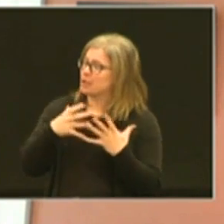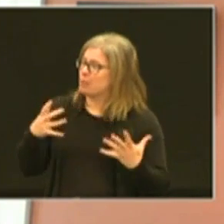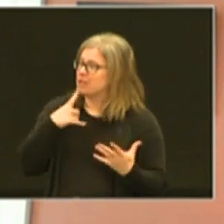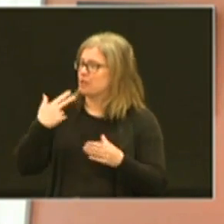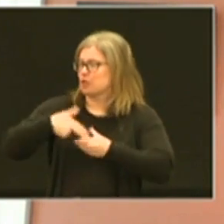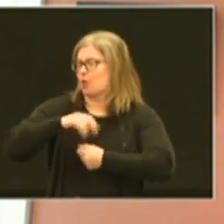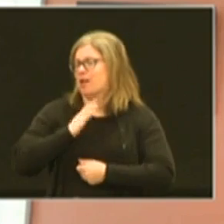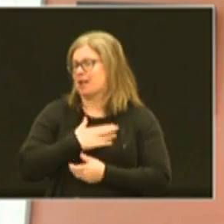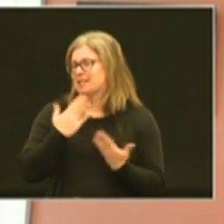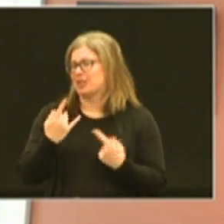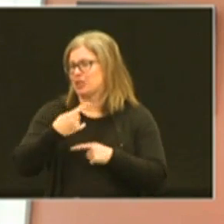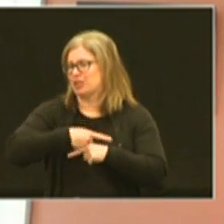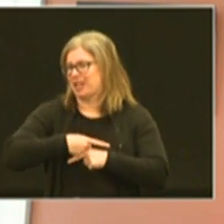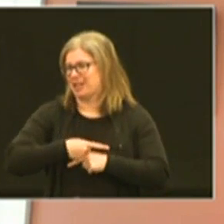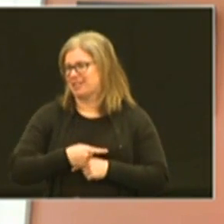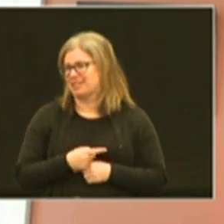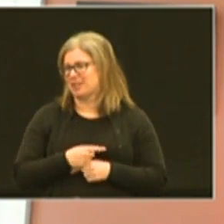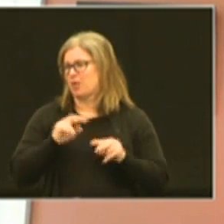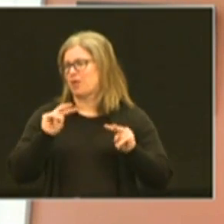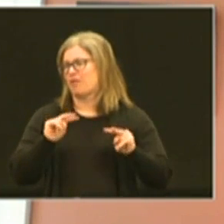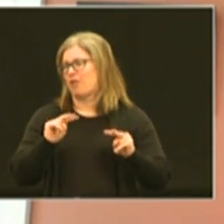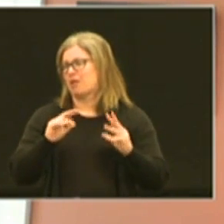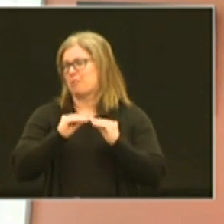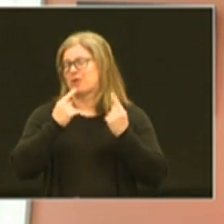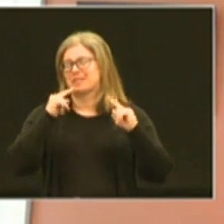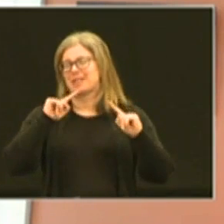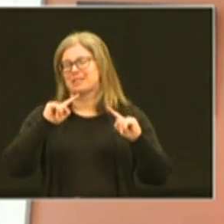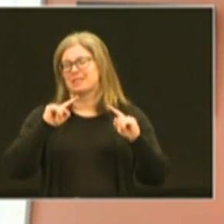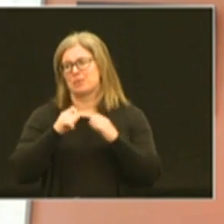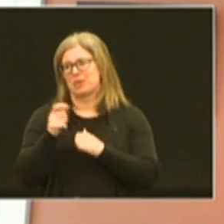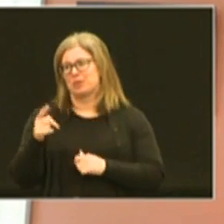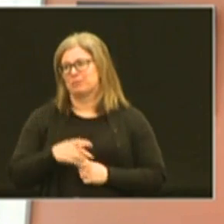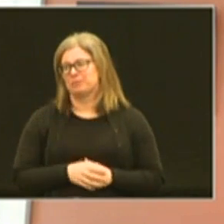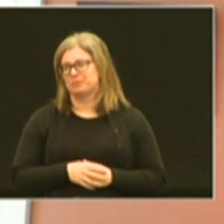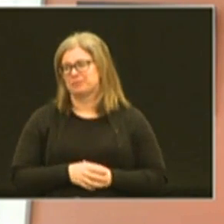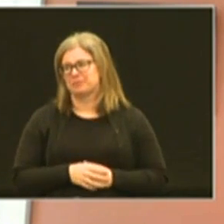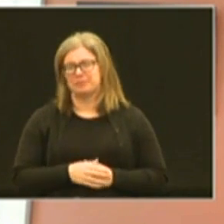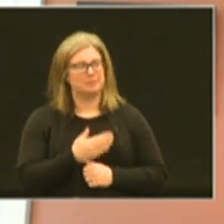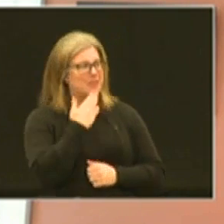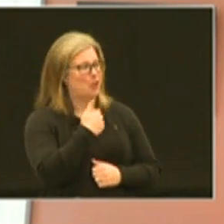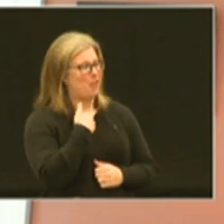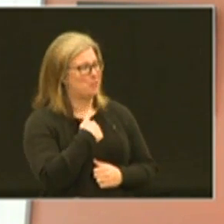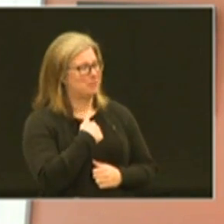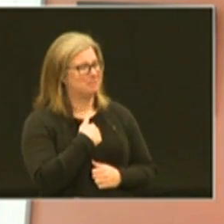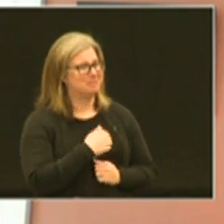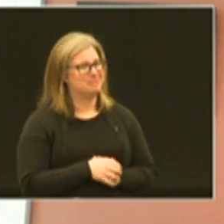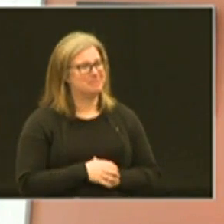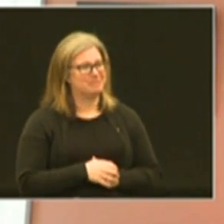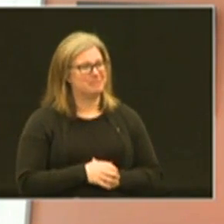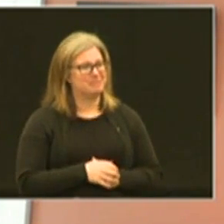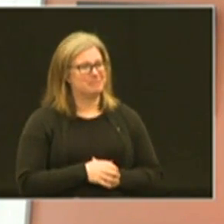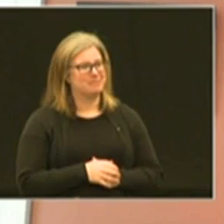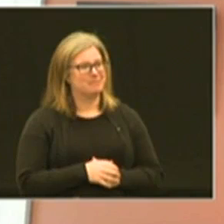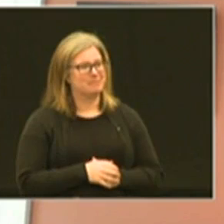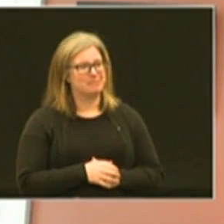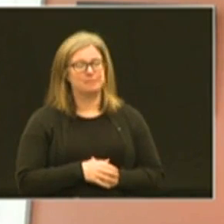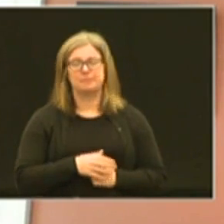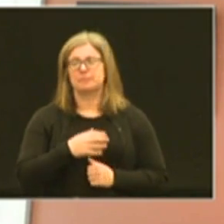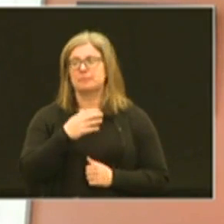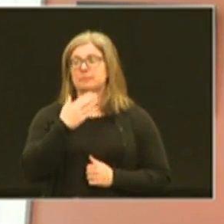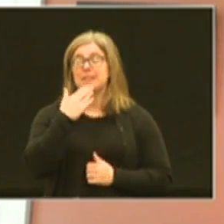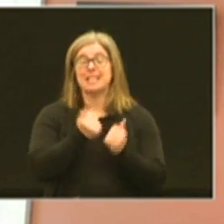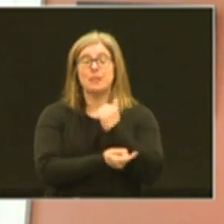so much for joining us here today and we'll look forward to more successes with you all thank you for having me mayor all right